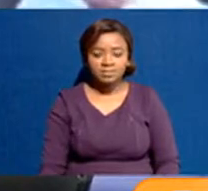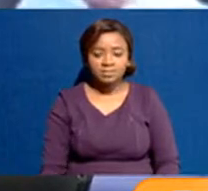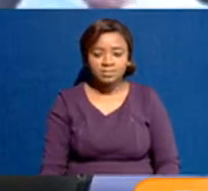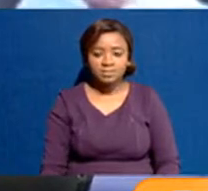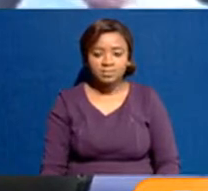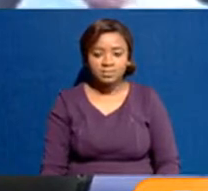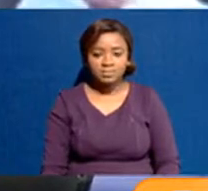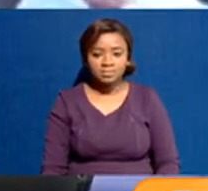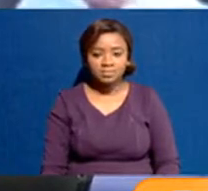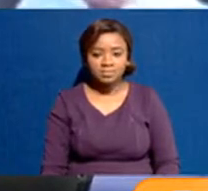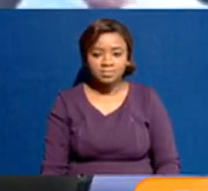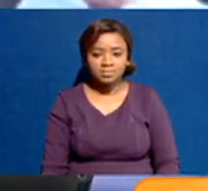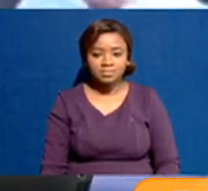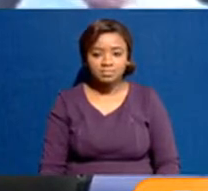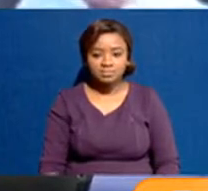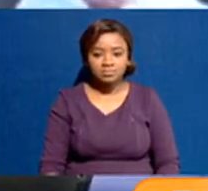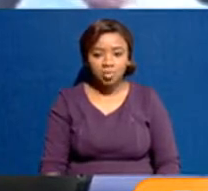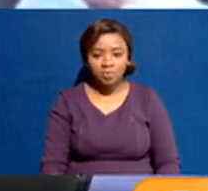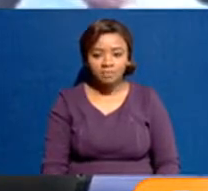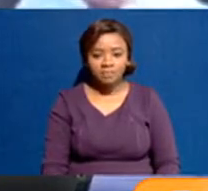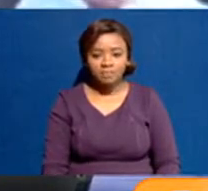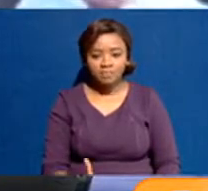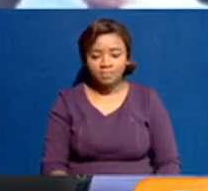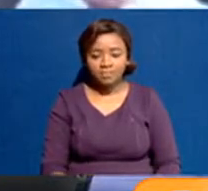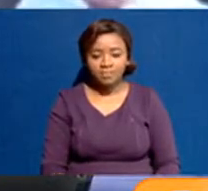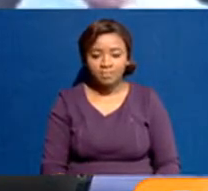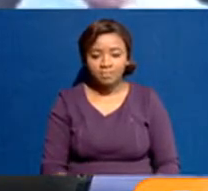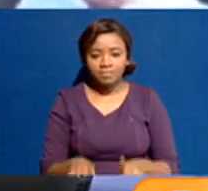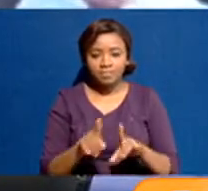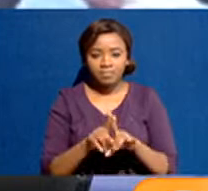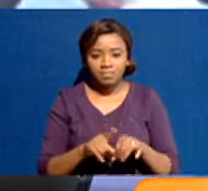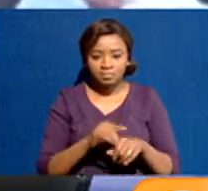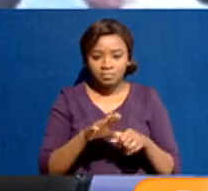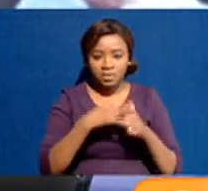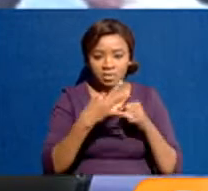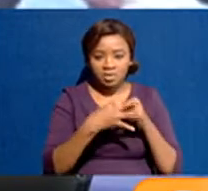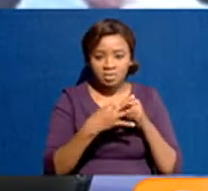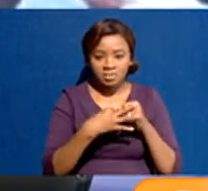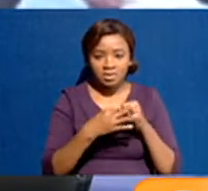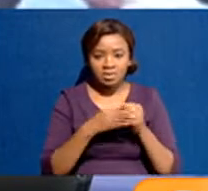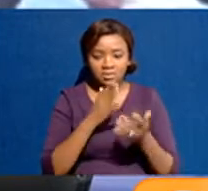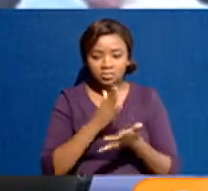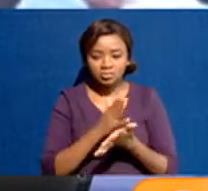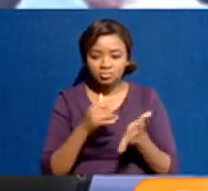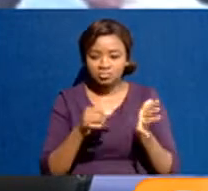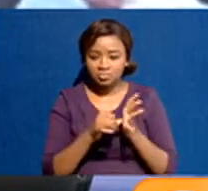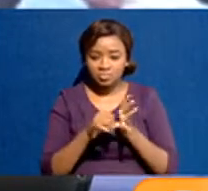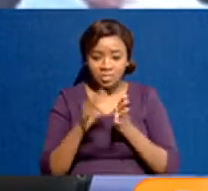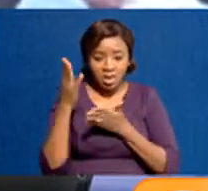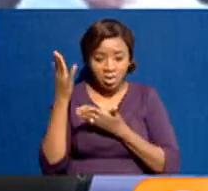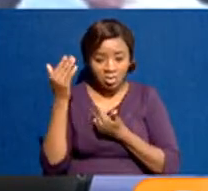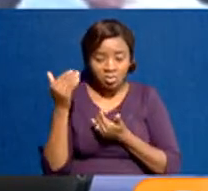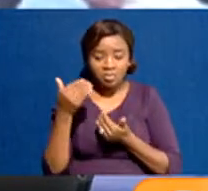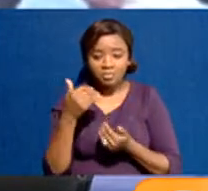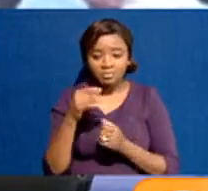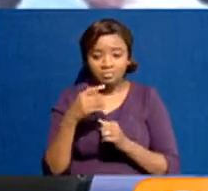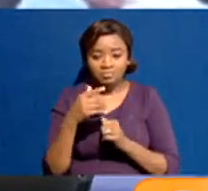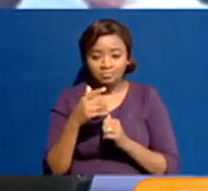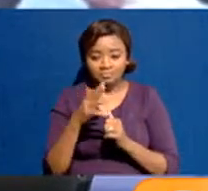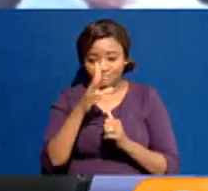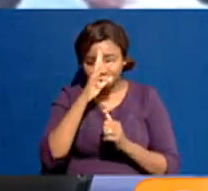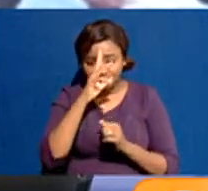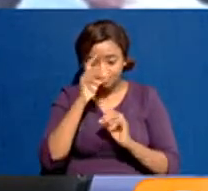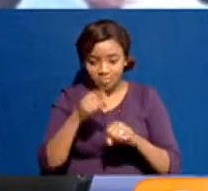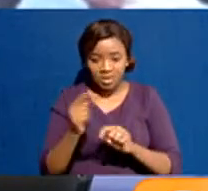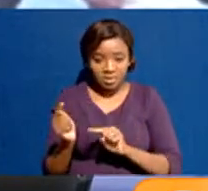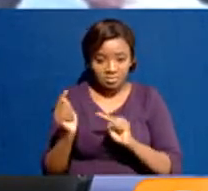Kibra is very concerning. I truly hope law enforcement can respond quickly as possible. Because if nothing